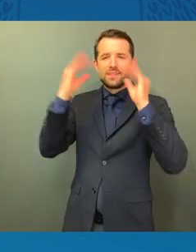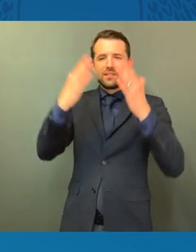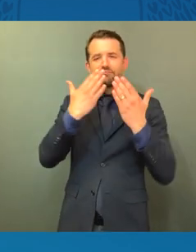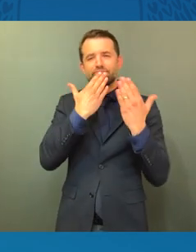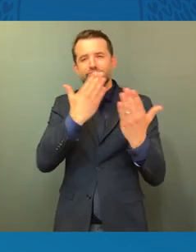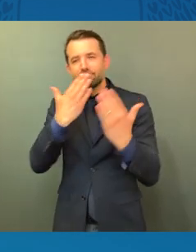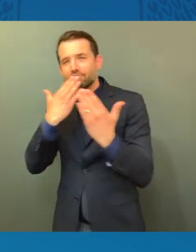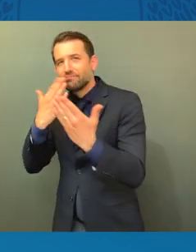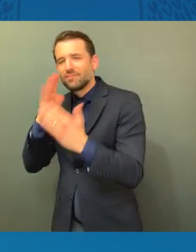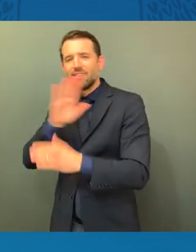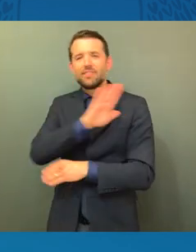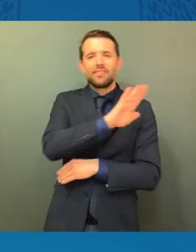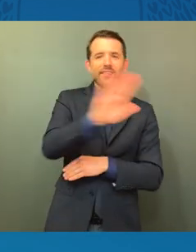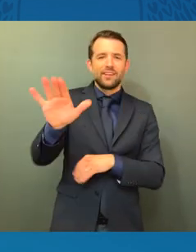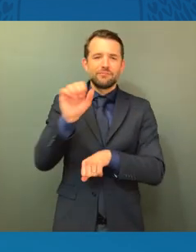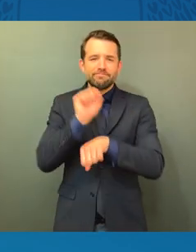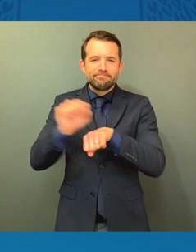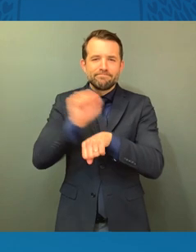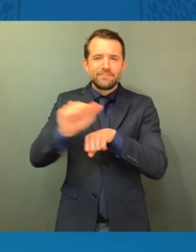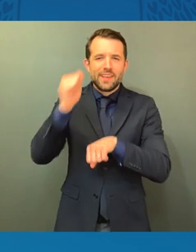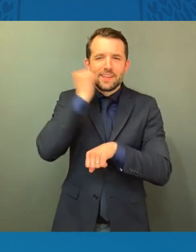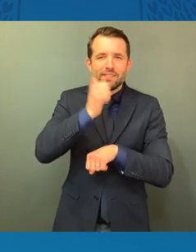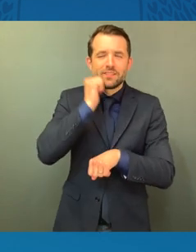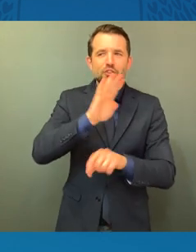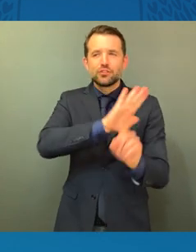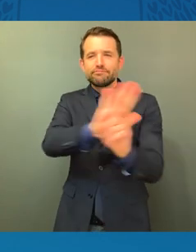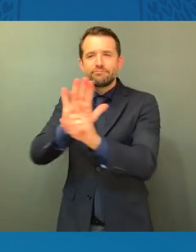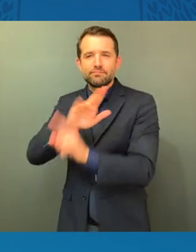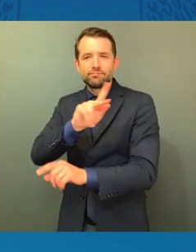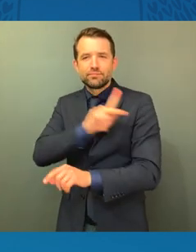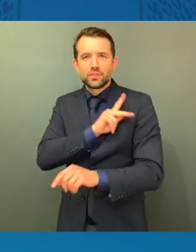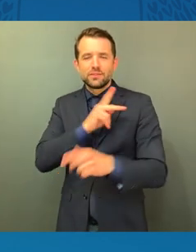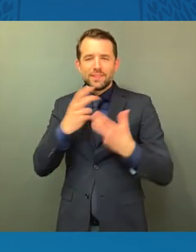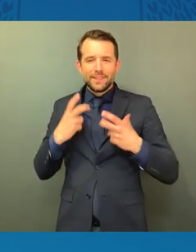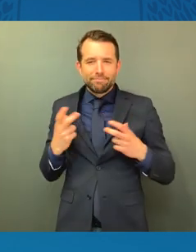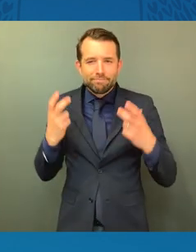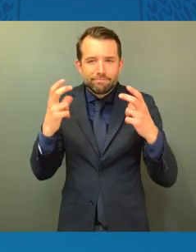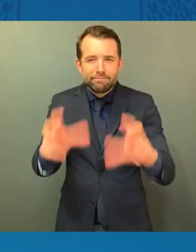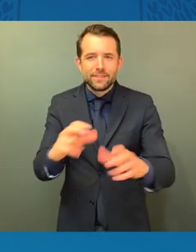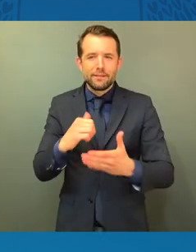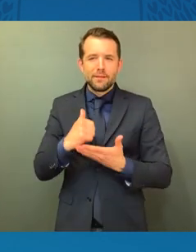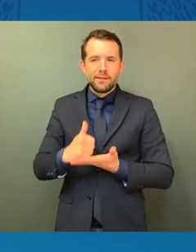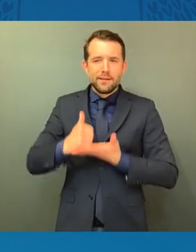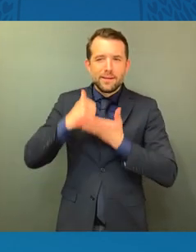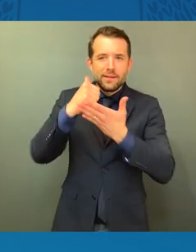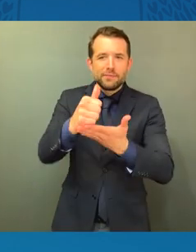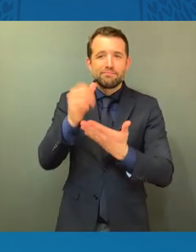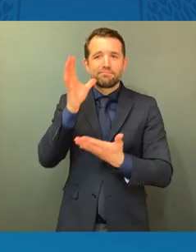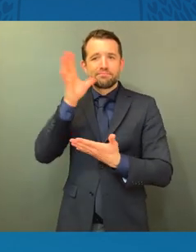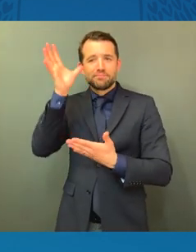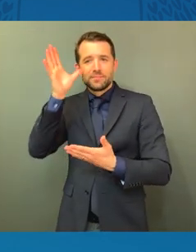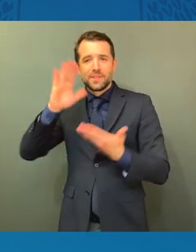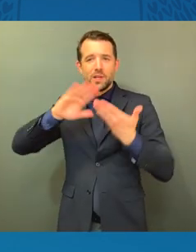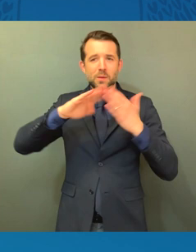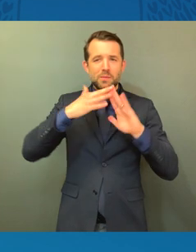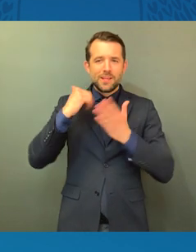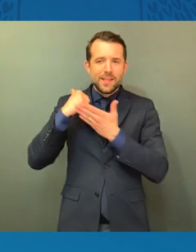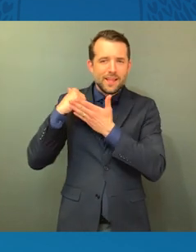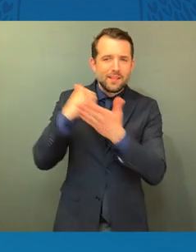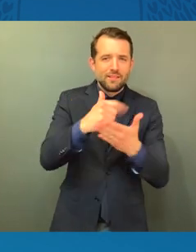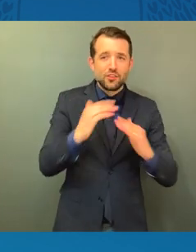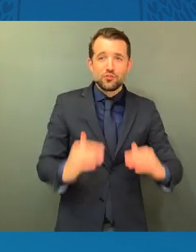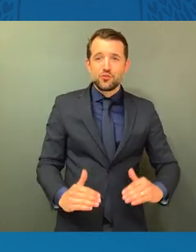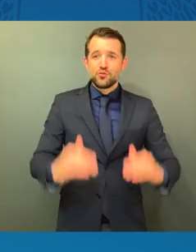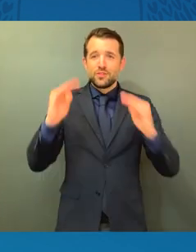and you are raising and helping to raise, along with the parents and the community, the future of our nation. And